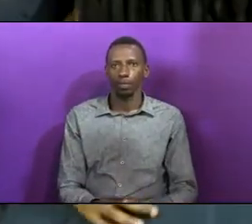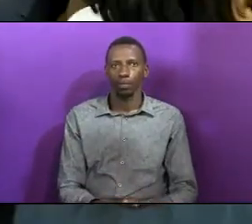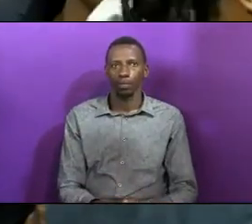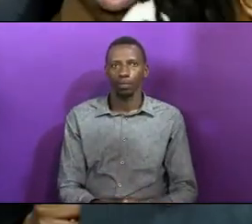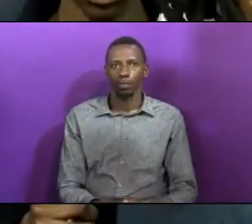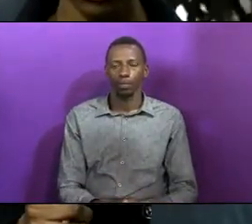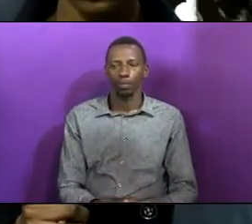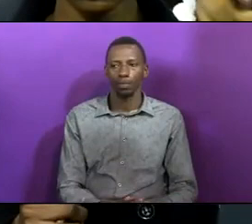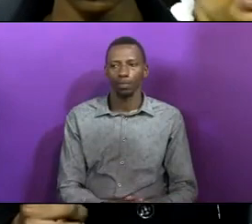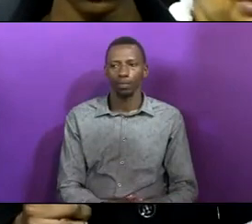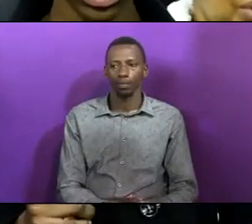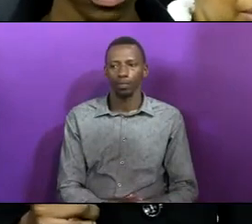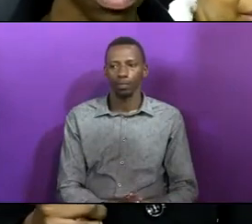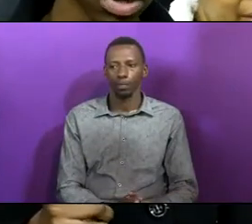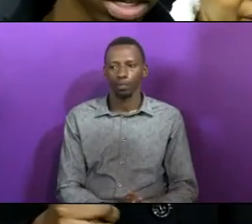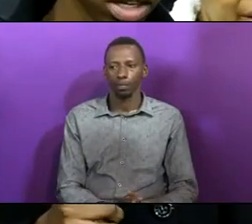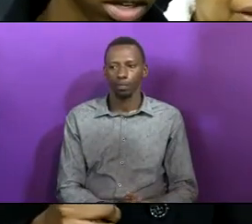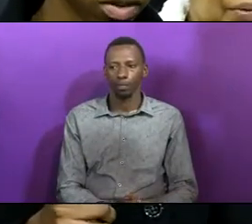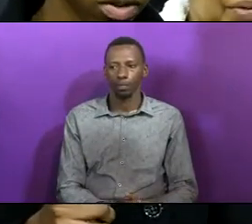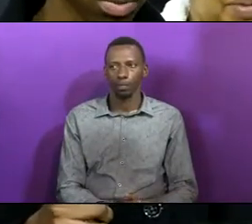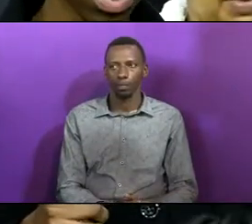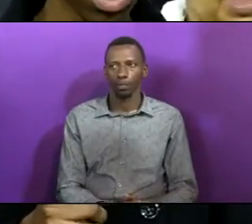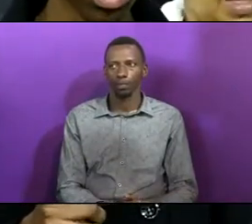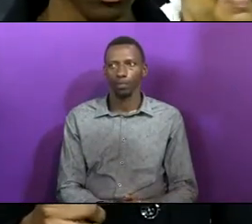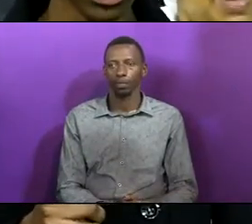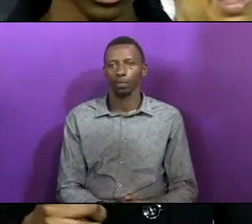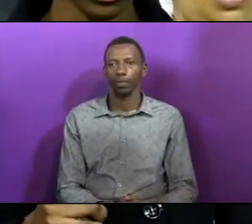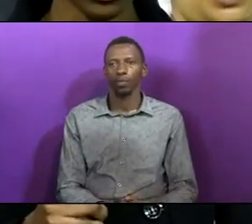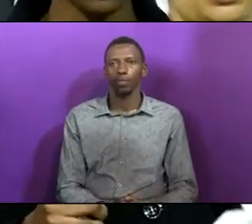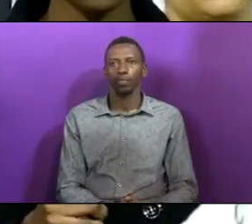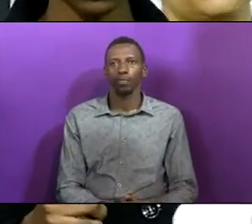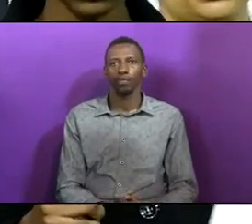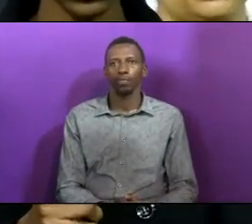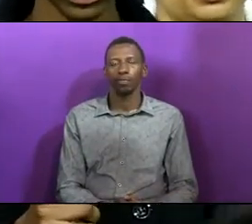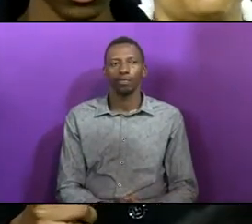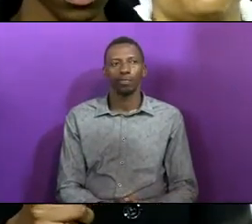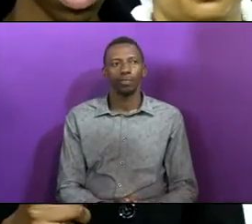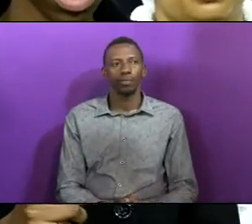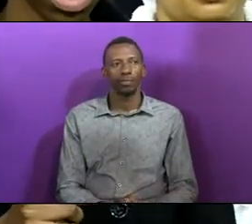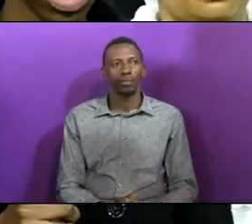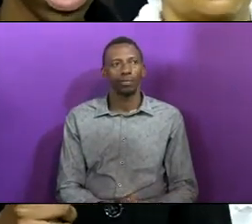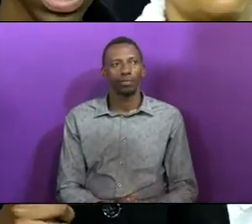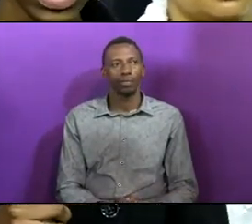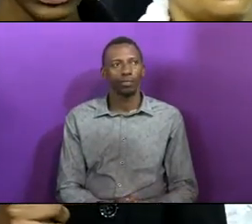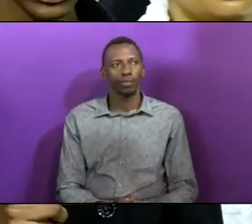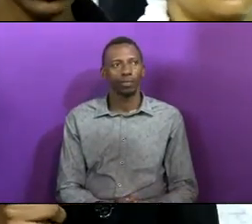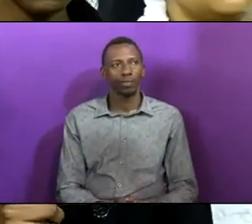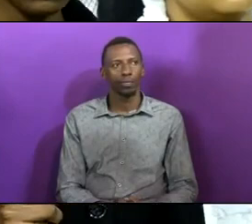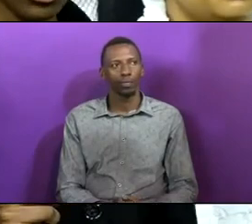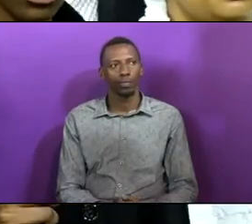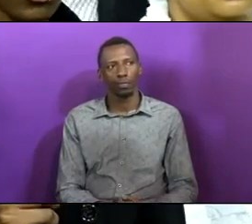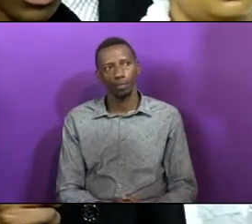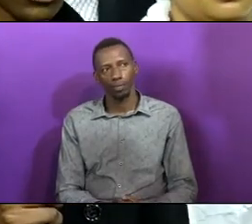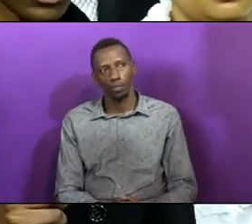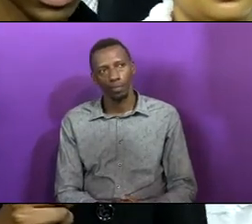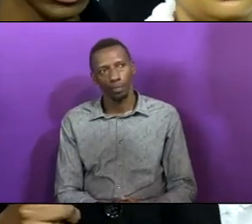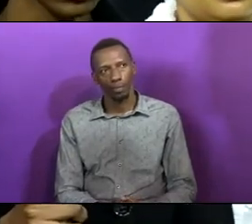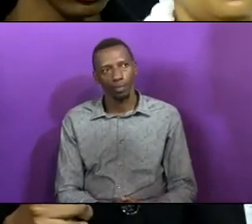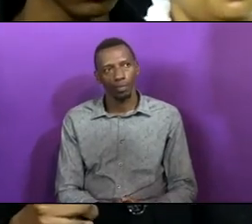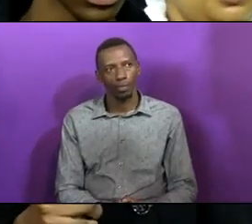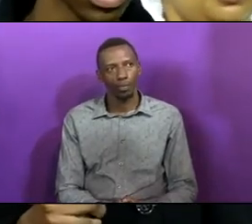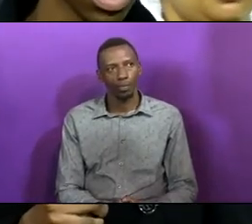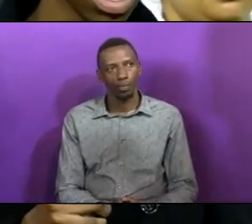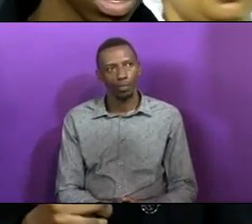Would you be free from your passion and pride? There's power